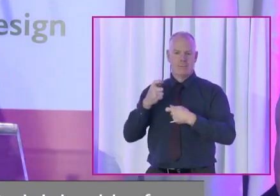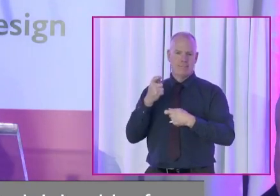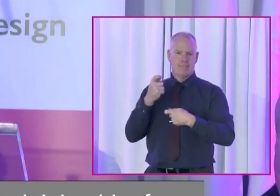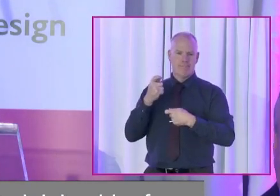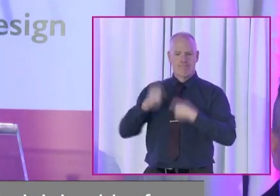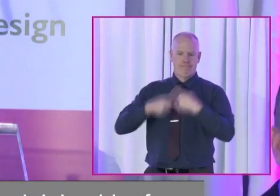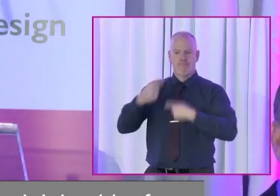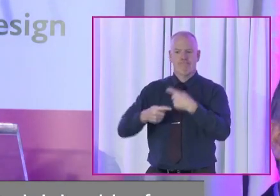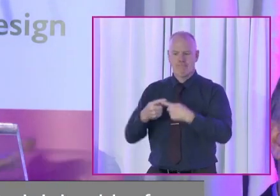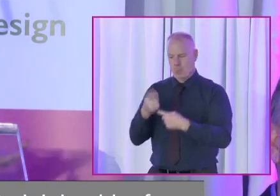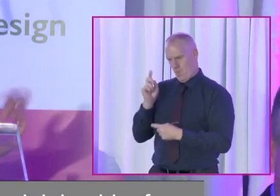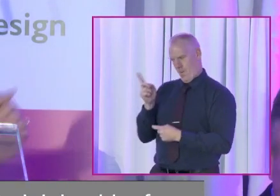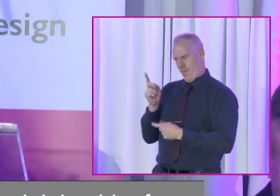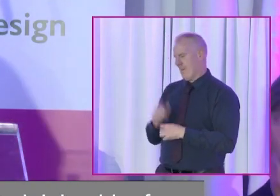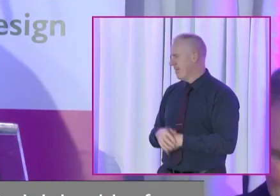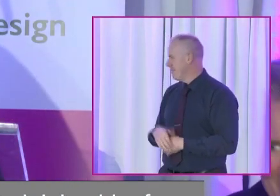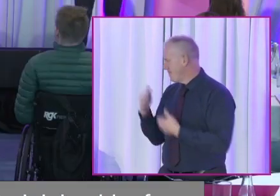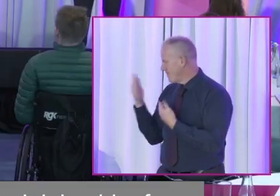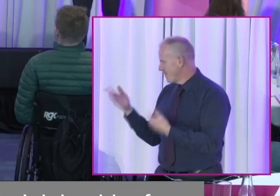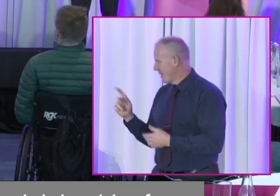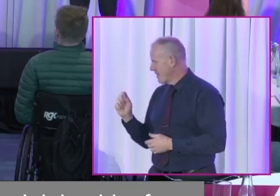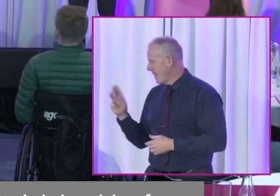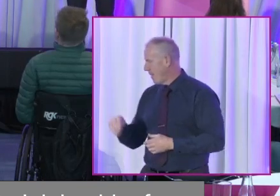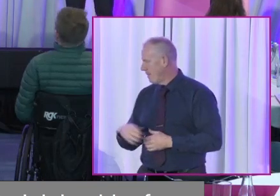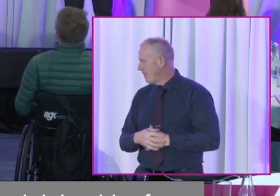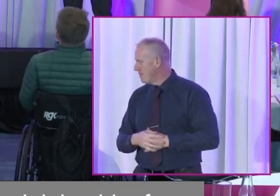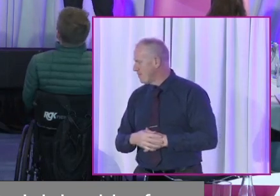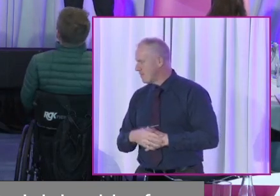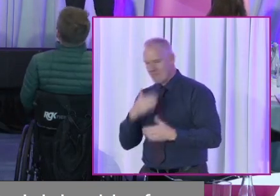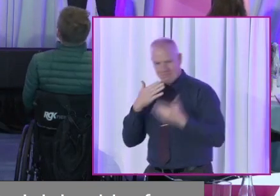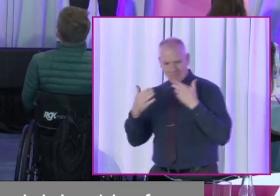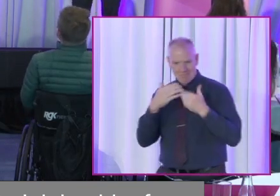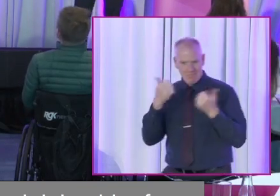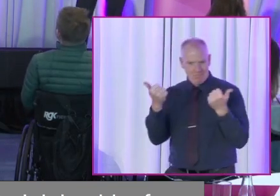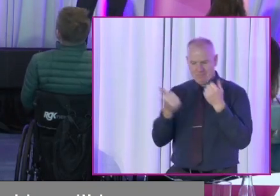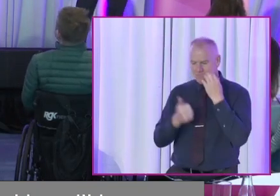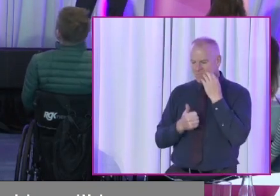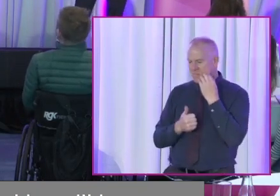so you have been warned. Over to you Tom. Thanks very much, thank you.